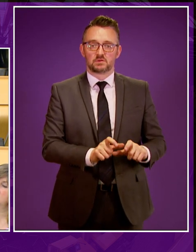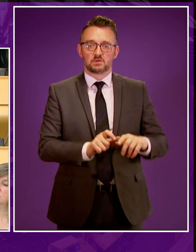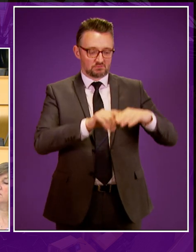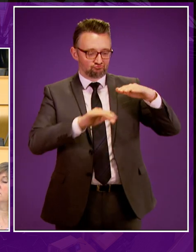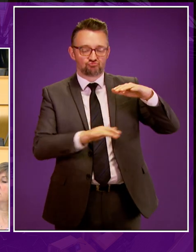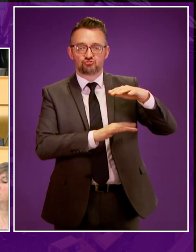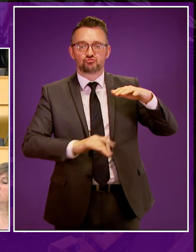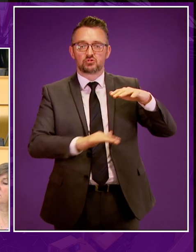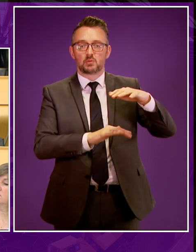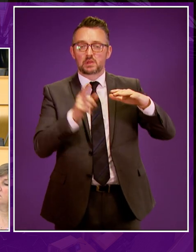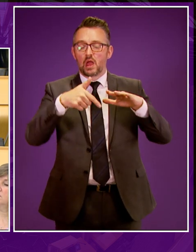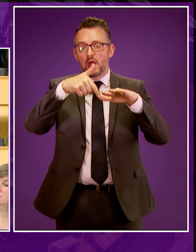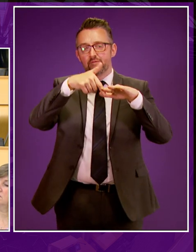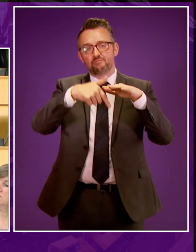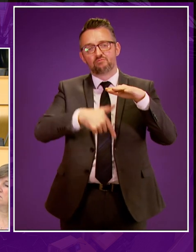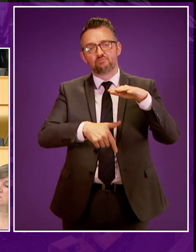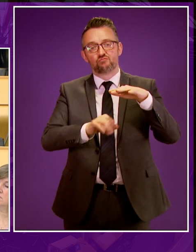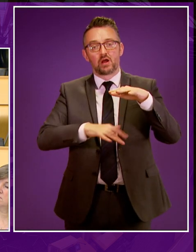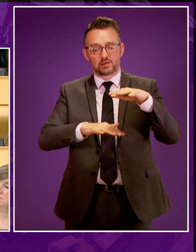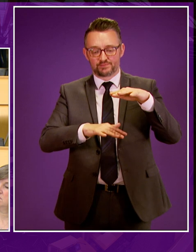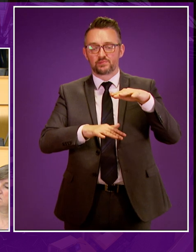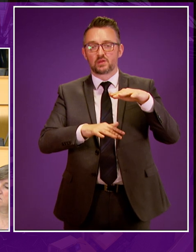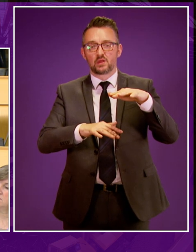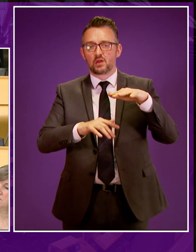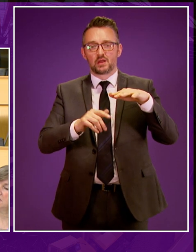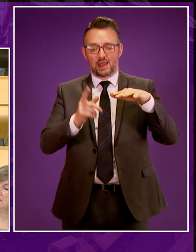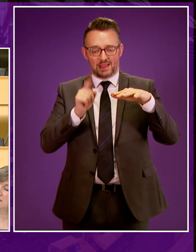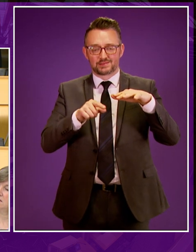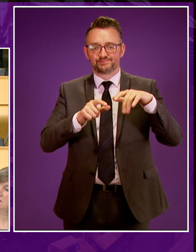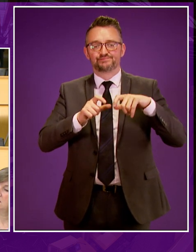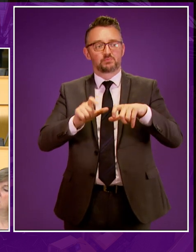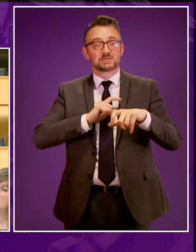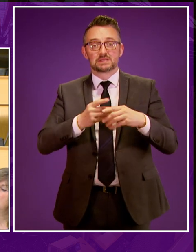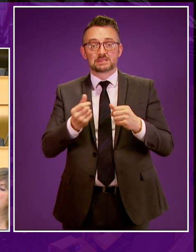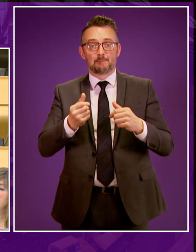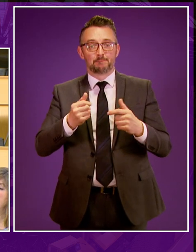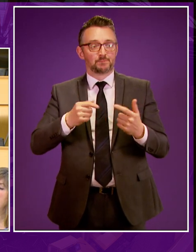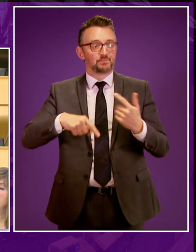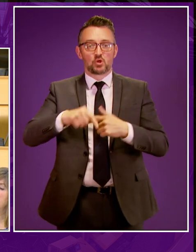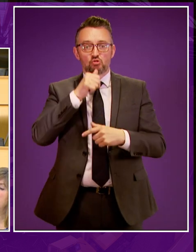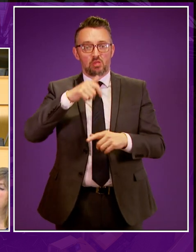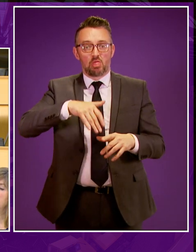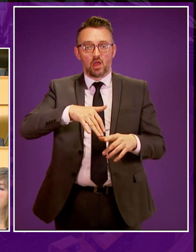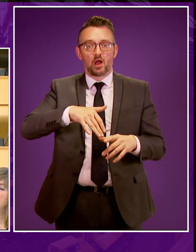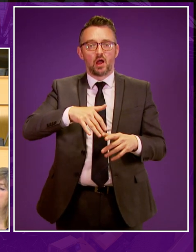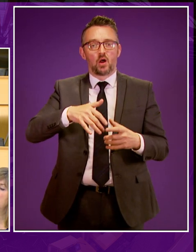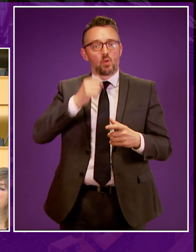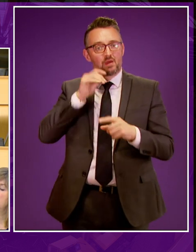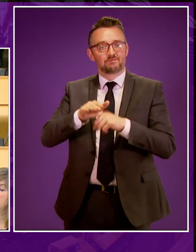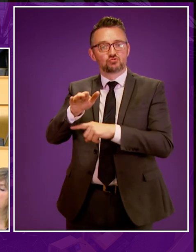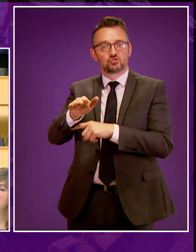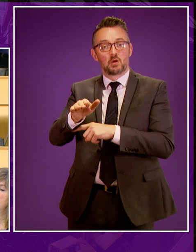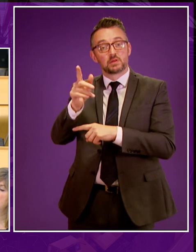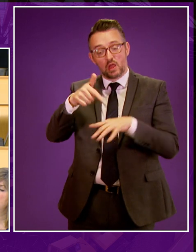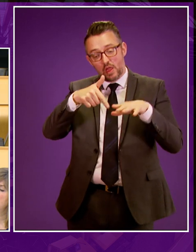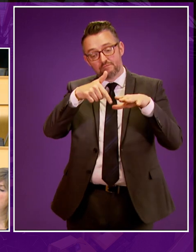But fracking, of course, goes beyond even the known reserves, exploiting fossil fuels that are not even on the carbon balance sheet yet. So